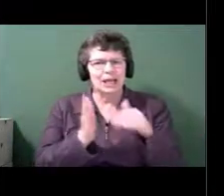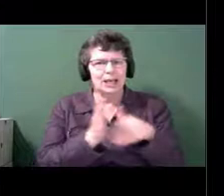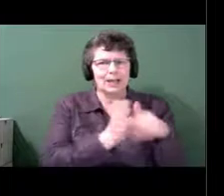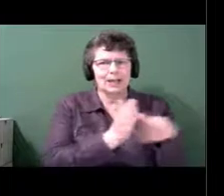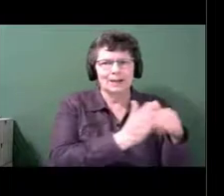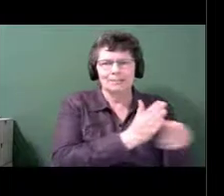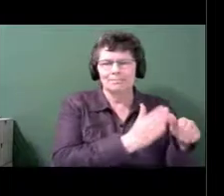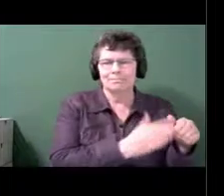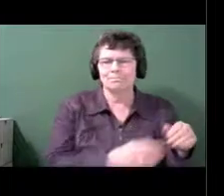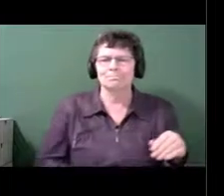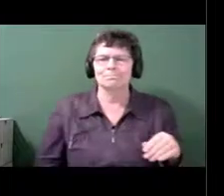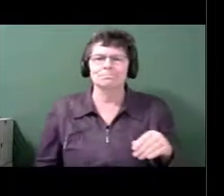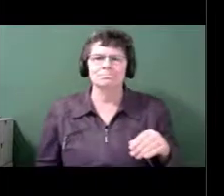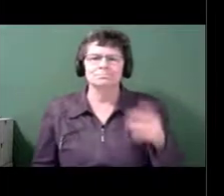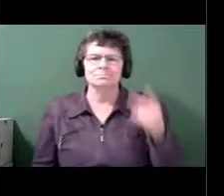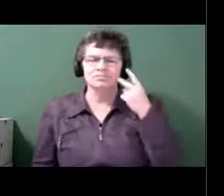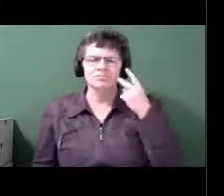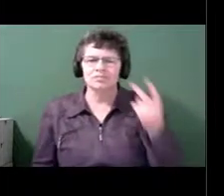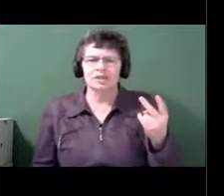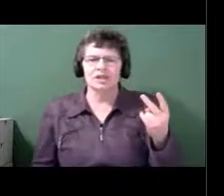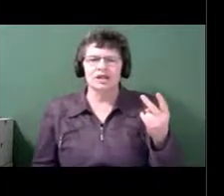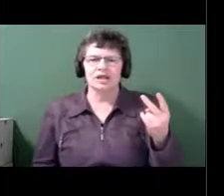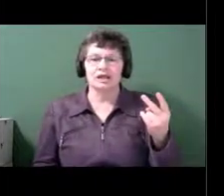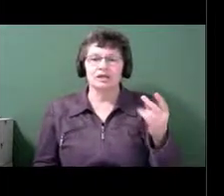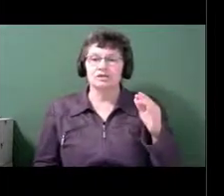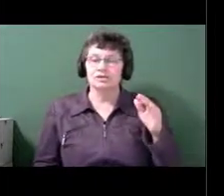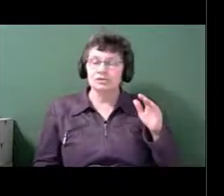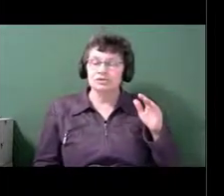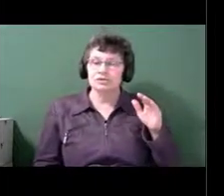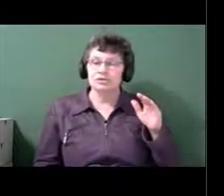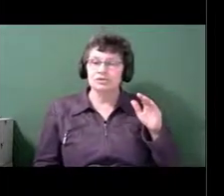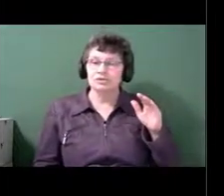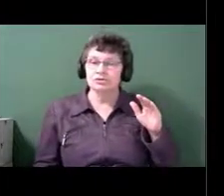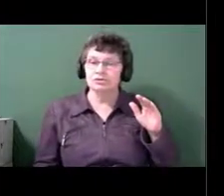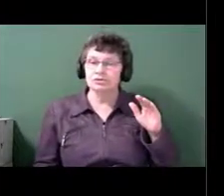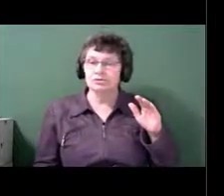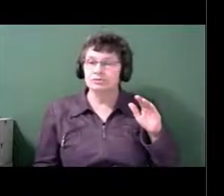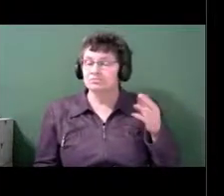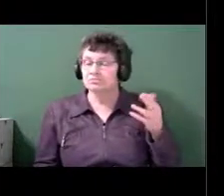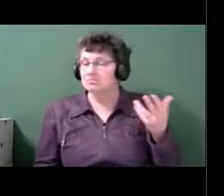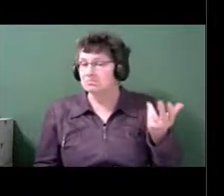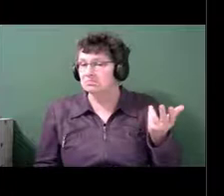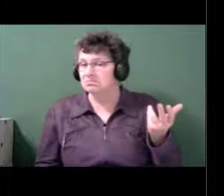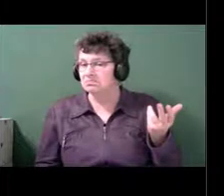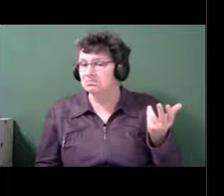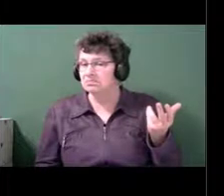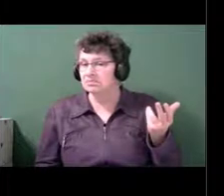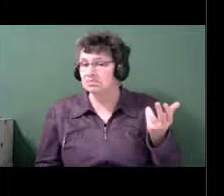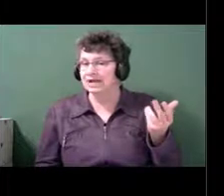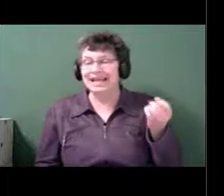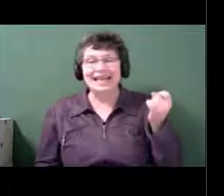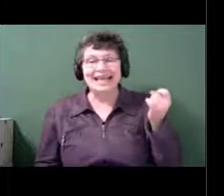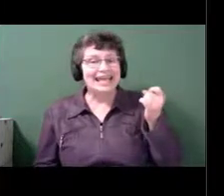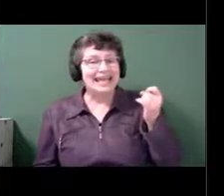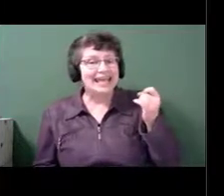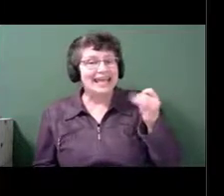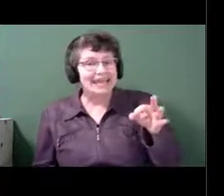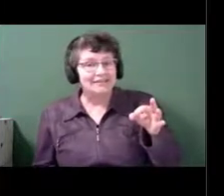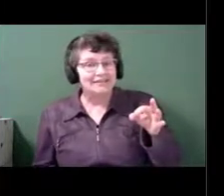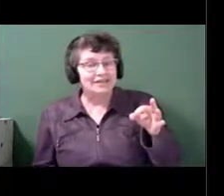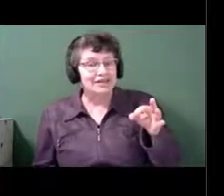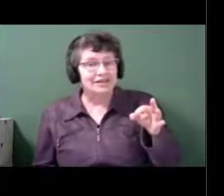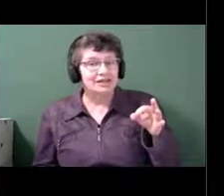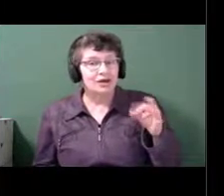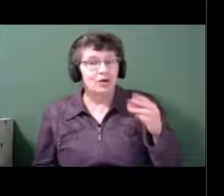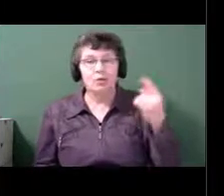you know, the problems that you would have, say in your general health, were significantly related if you only